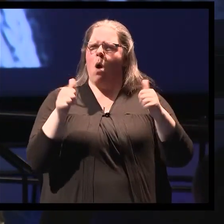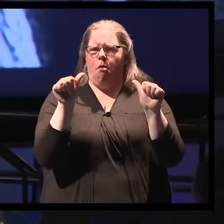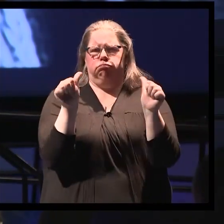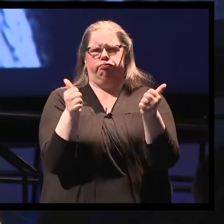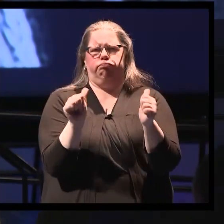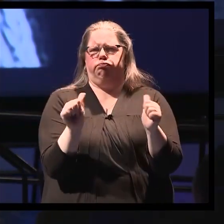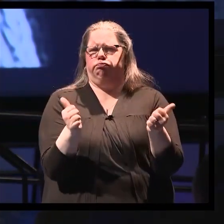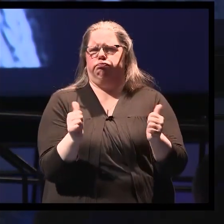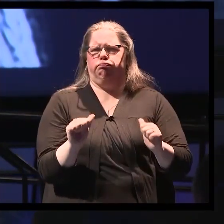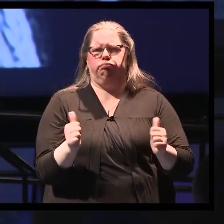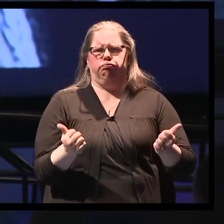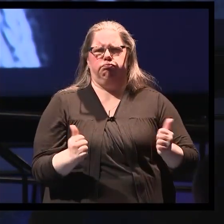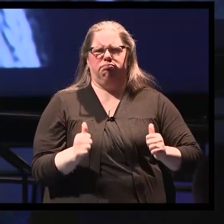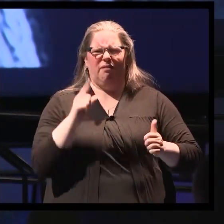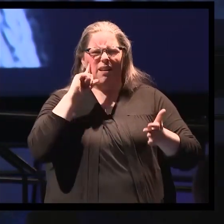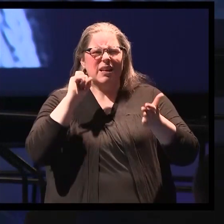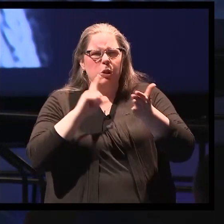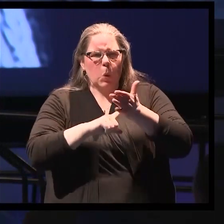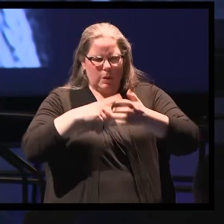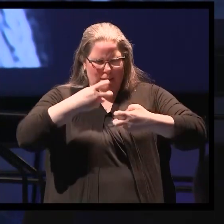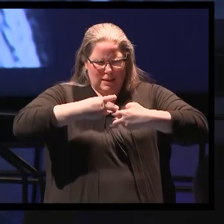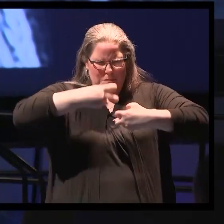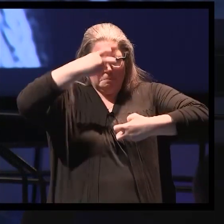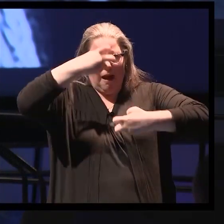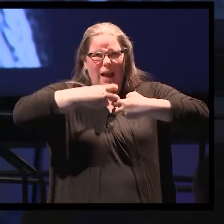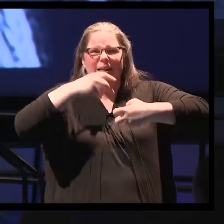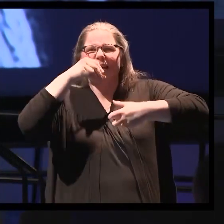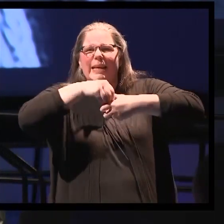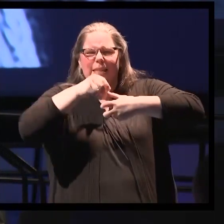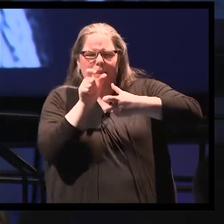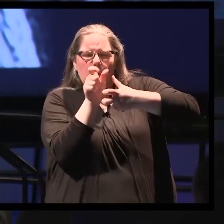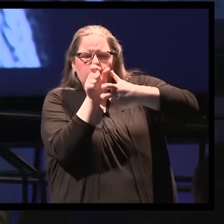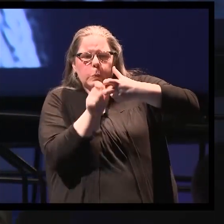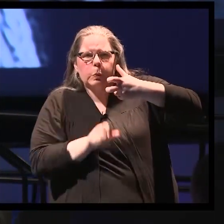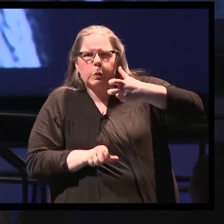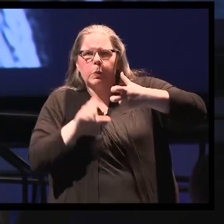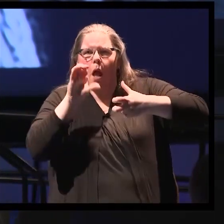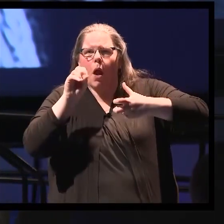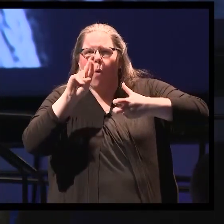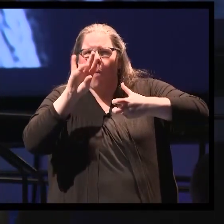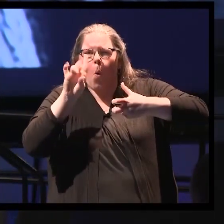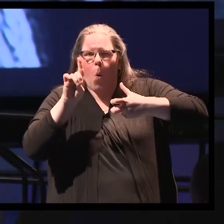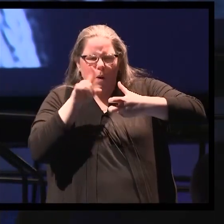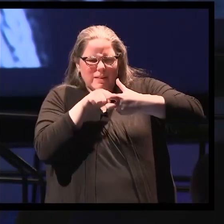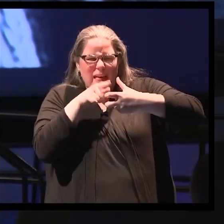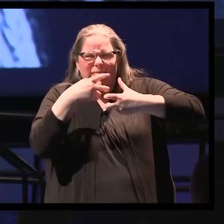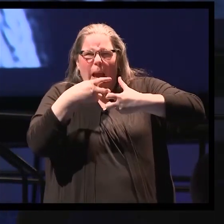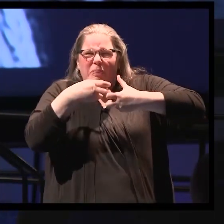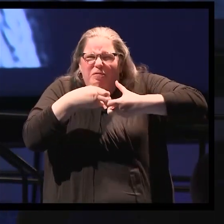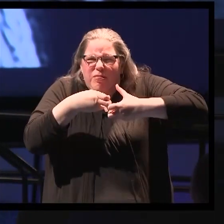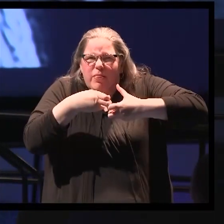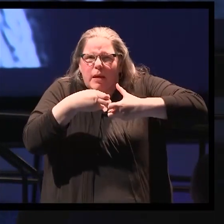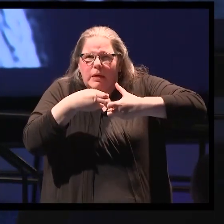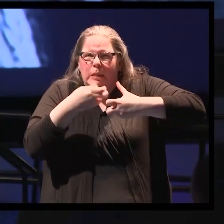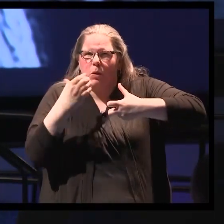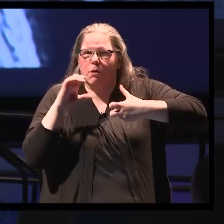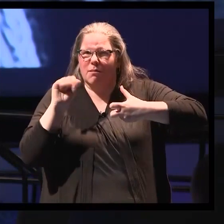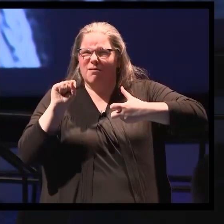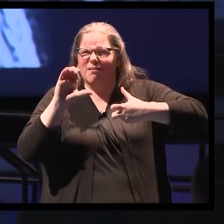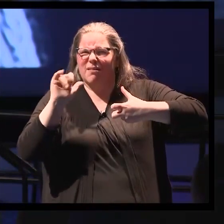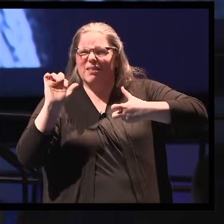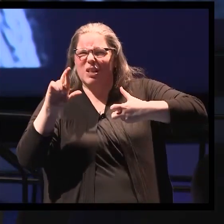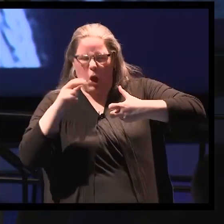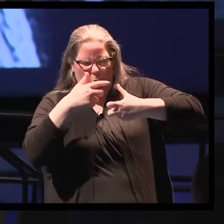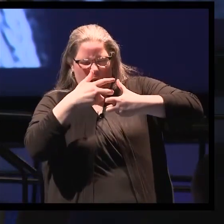and evidence of pinching of the spinal cord with associated scarring or swelling, which Stuart is pointing out. This is in the area called a